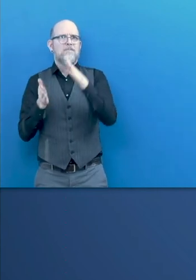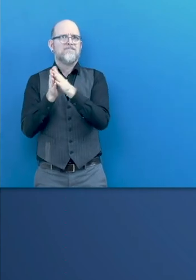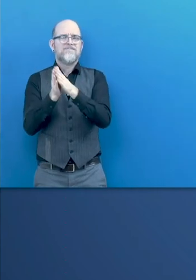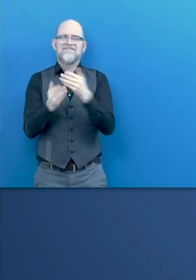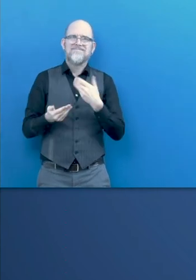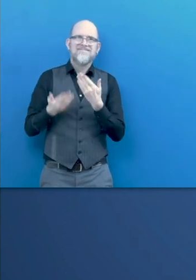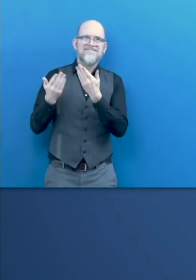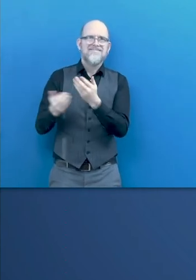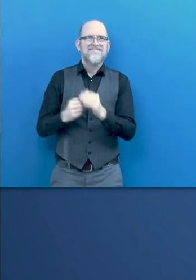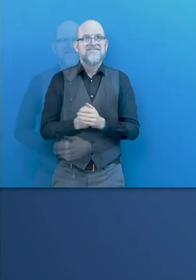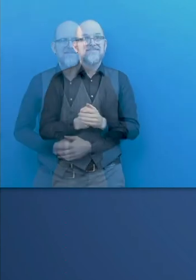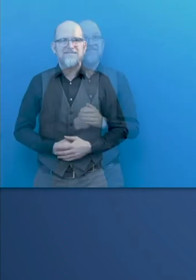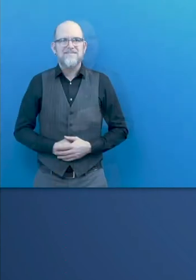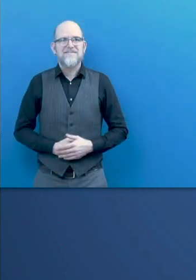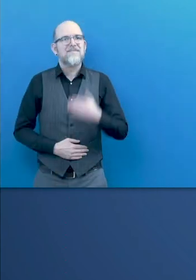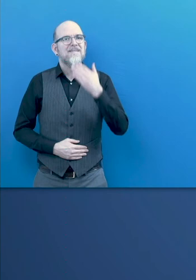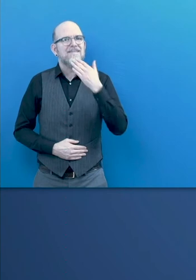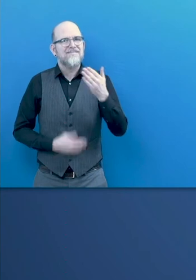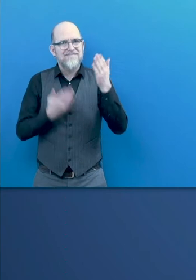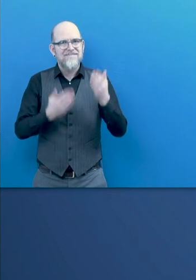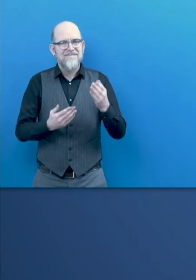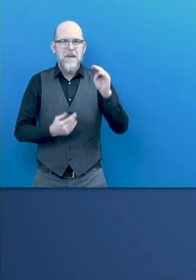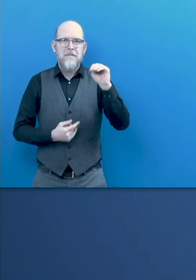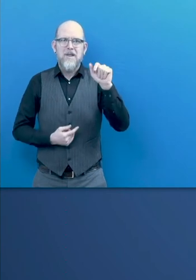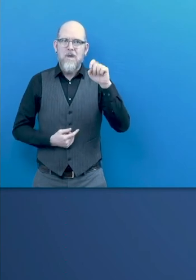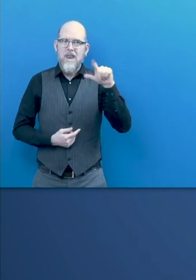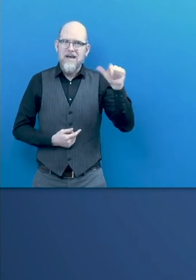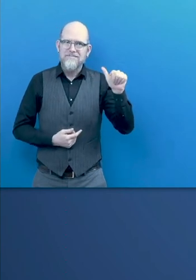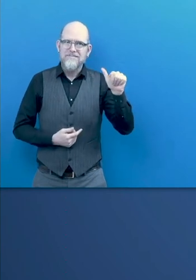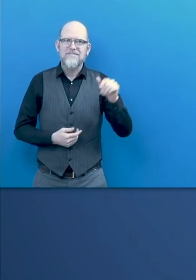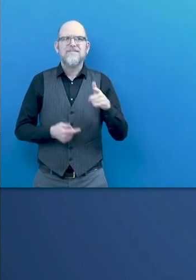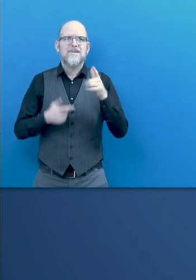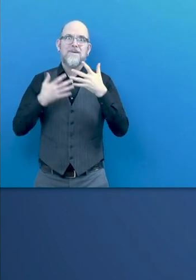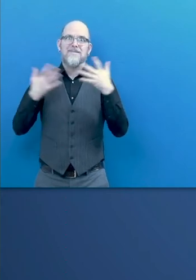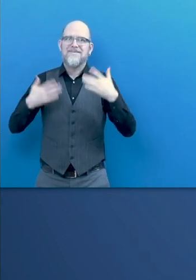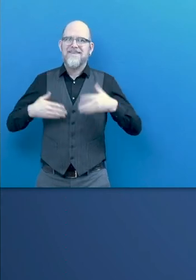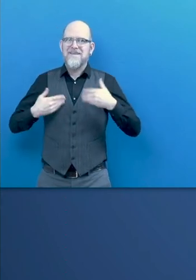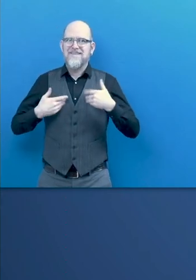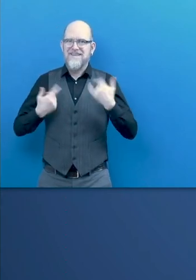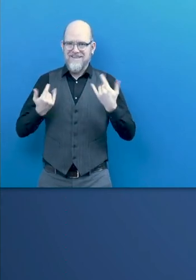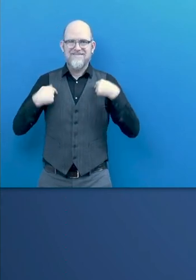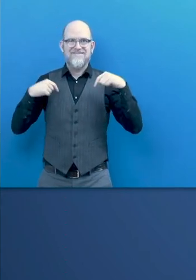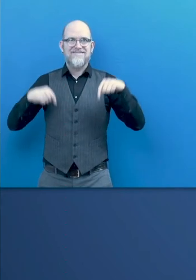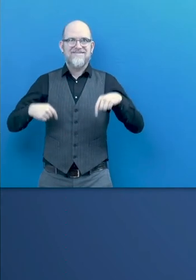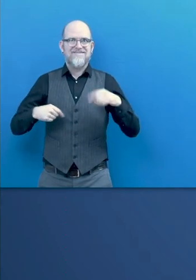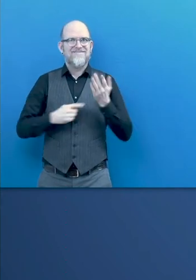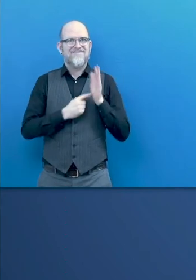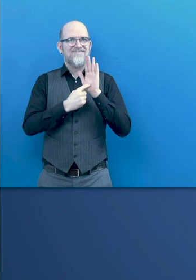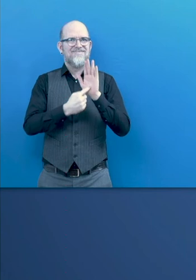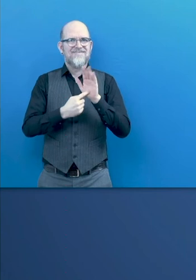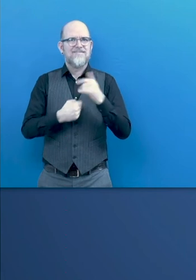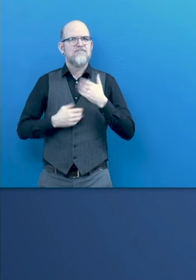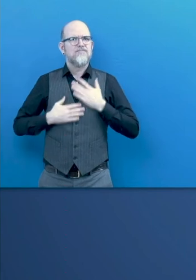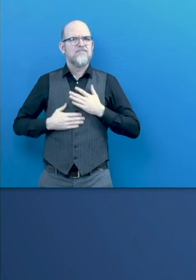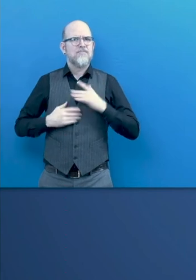you. Thank you very much, Manuela. This is a pleasure for me to be here. Let me quickly share my screen. I